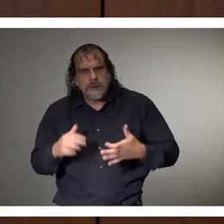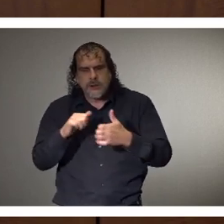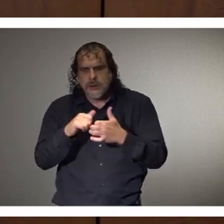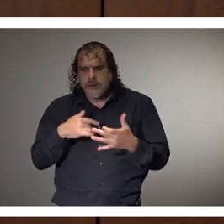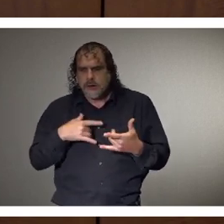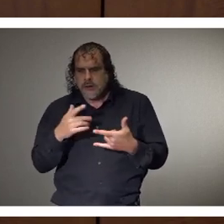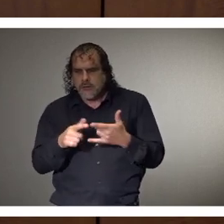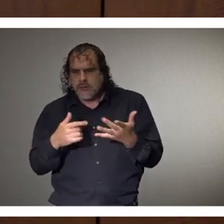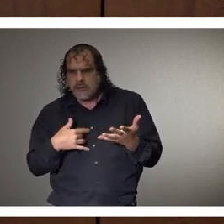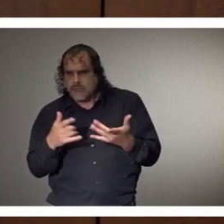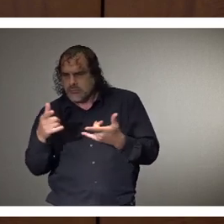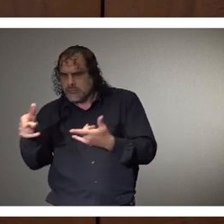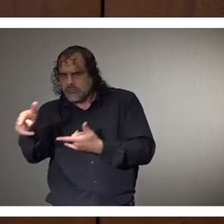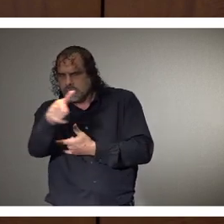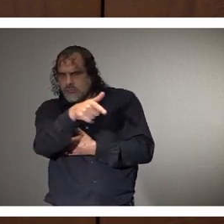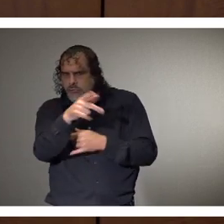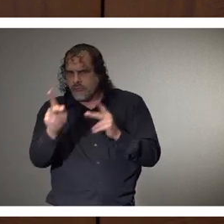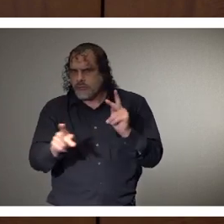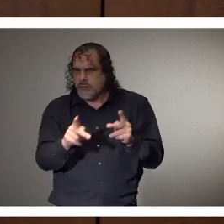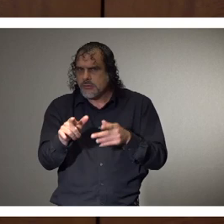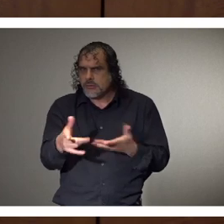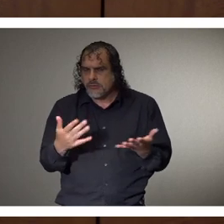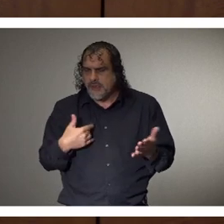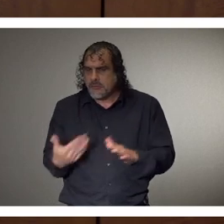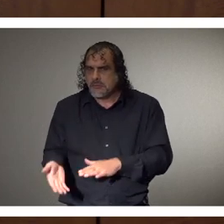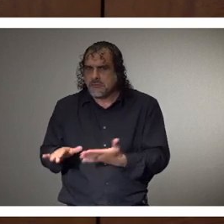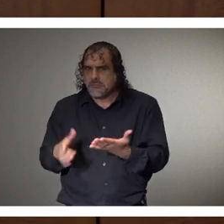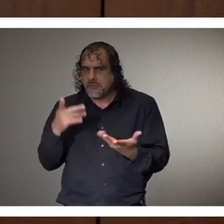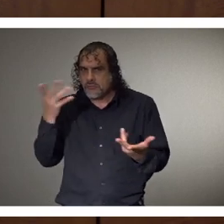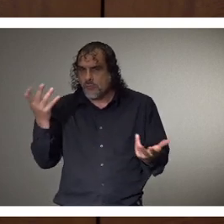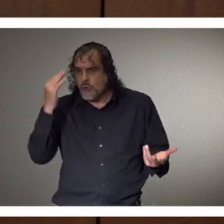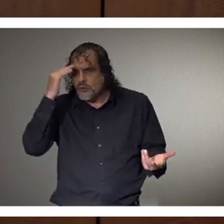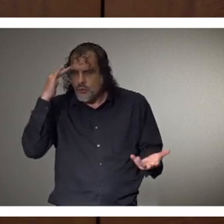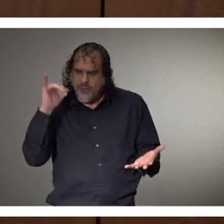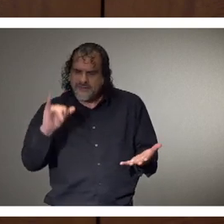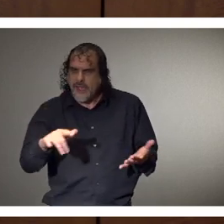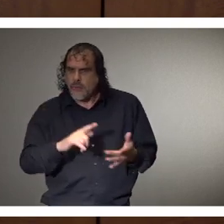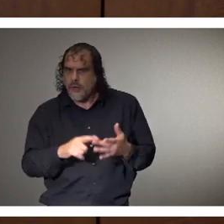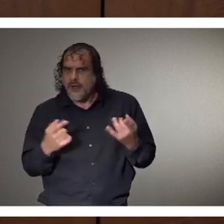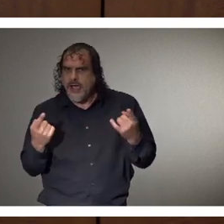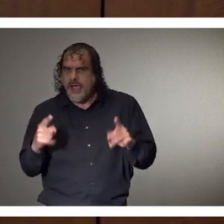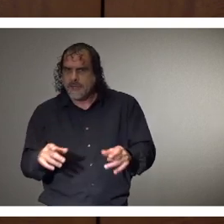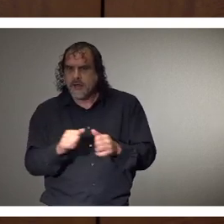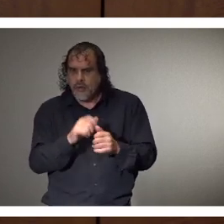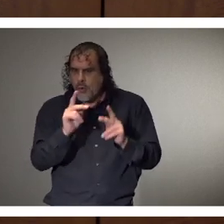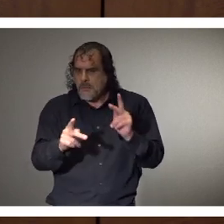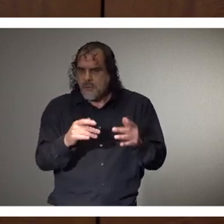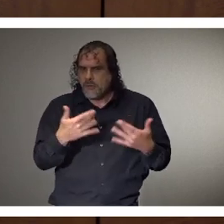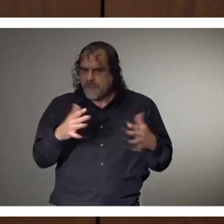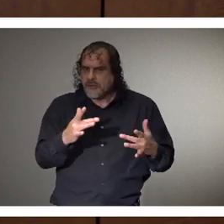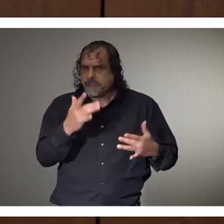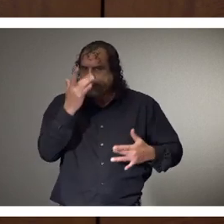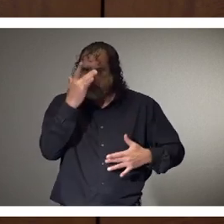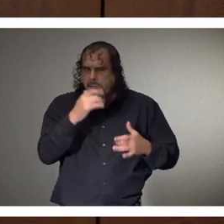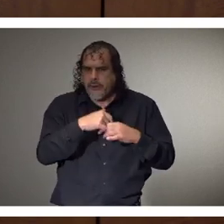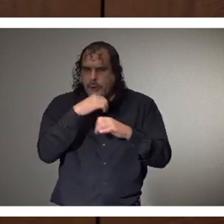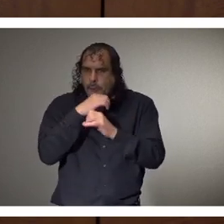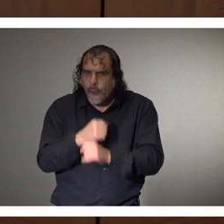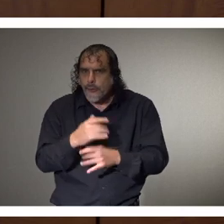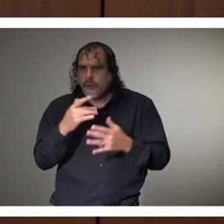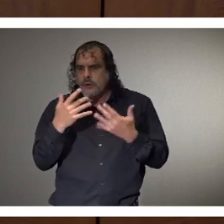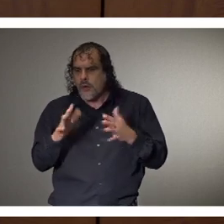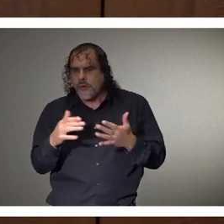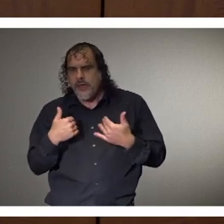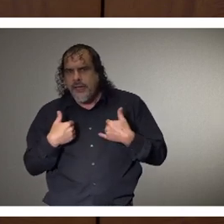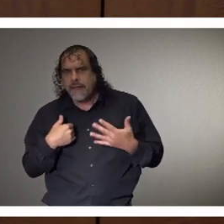complications are those individuals with chronic underlying problems, the individuals who are elderly in our